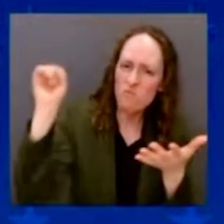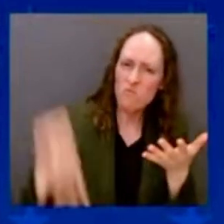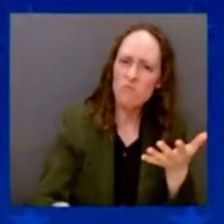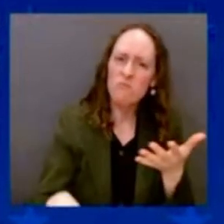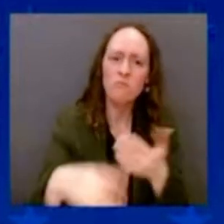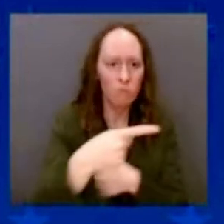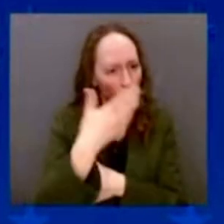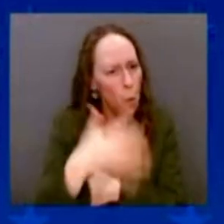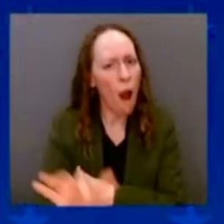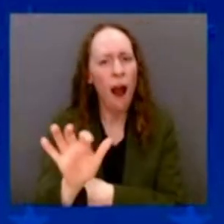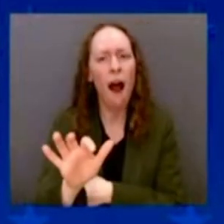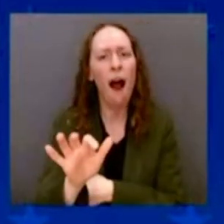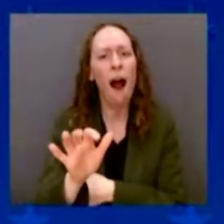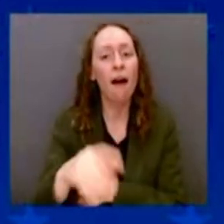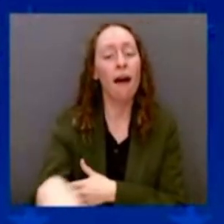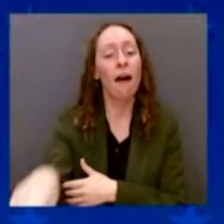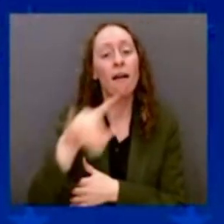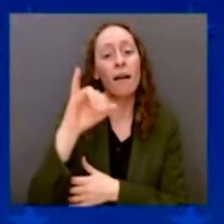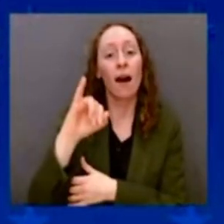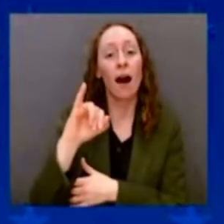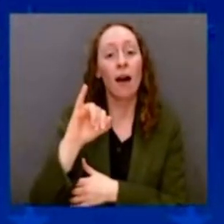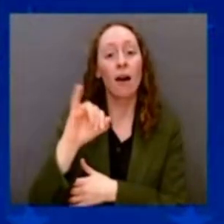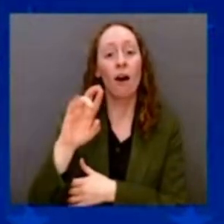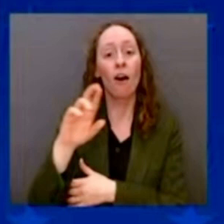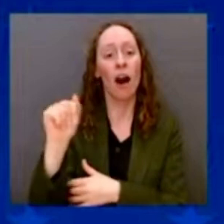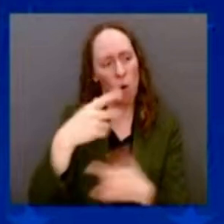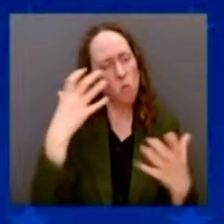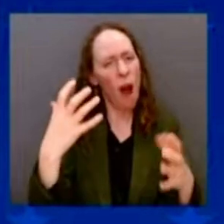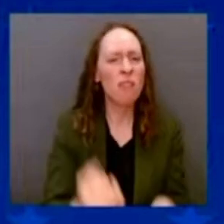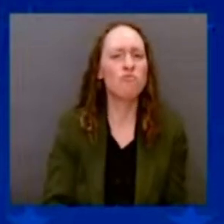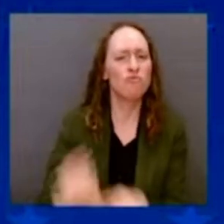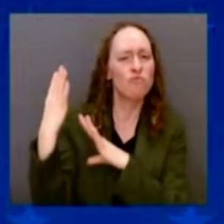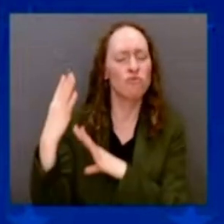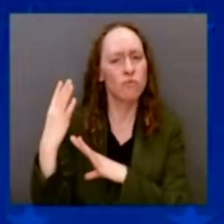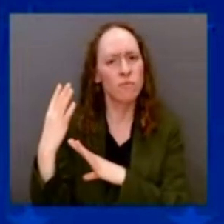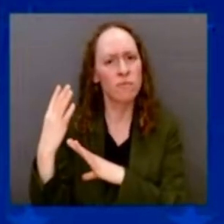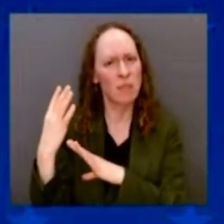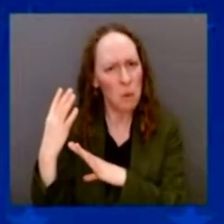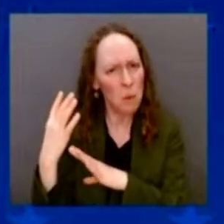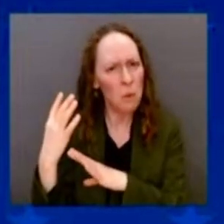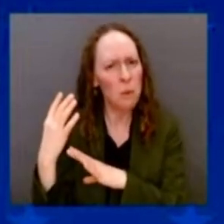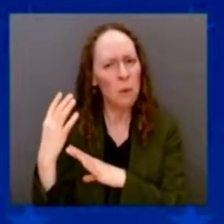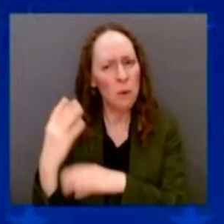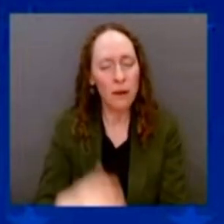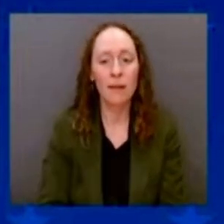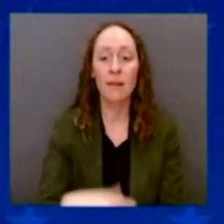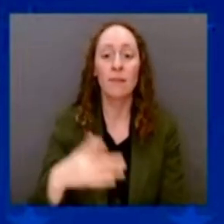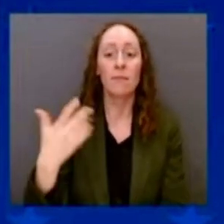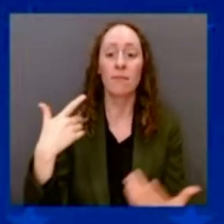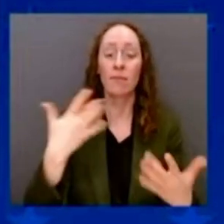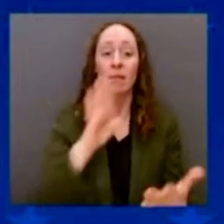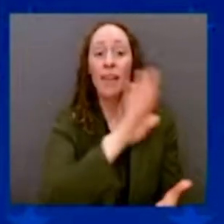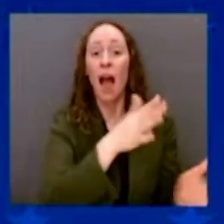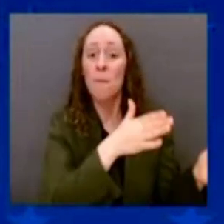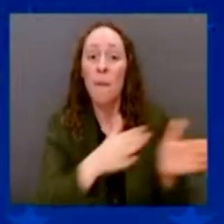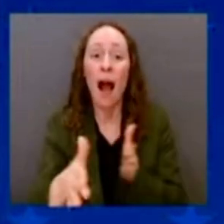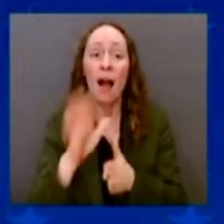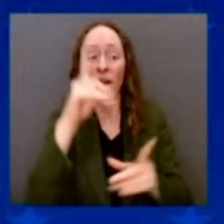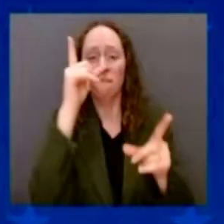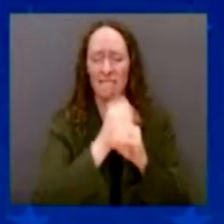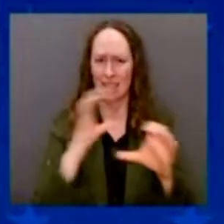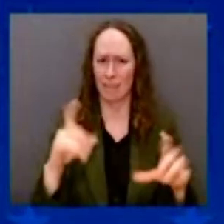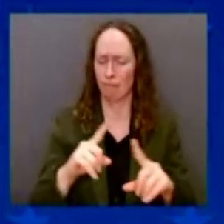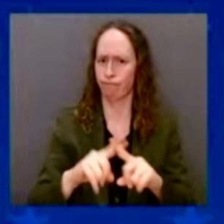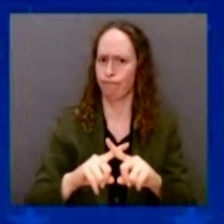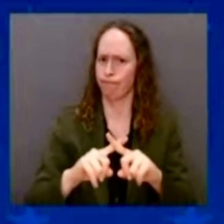in budget ideas, man — more than budget ideas, but anyway. And by the way, how many people — maybe even some of you